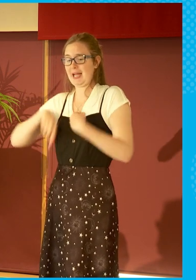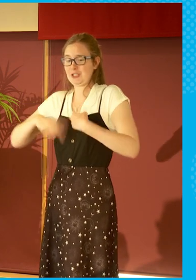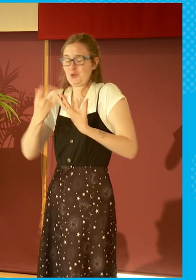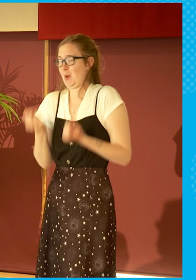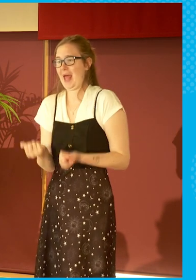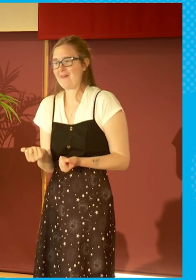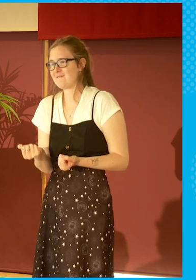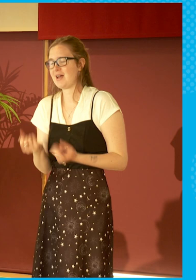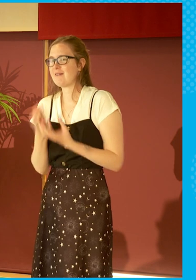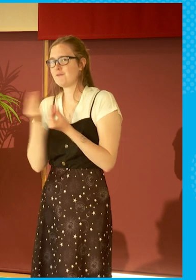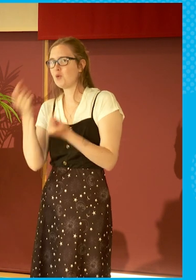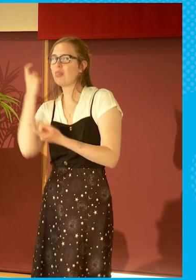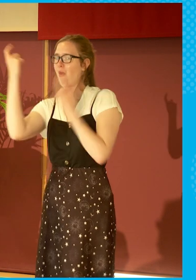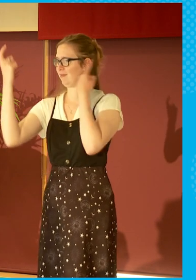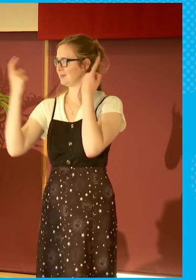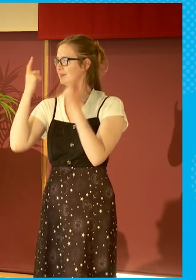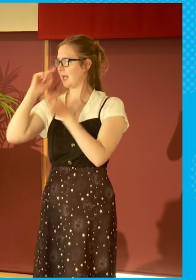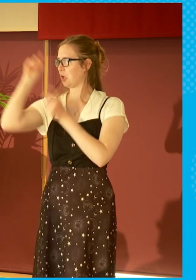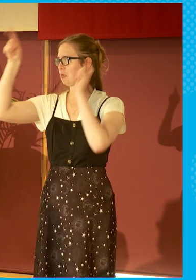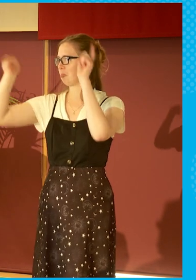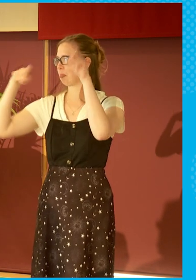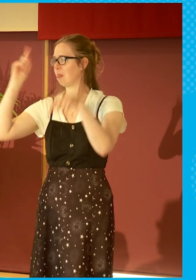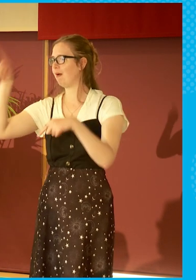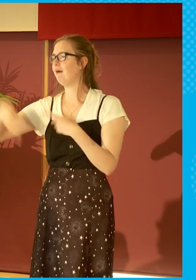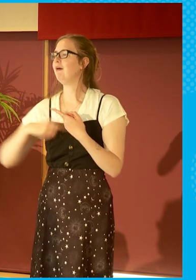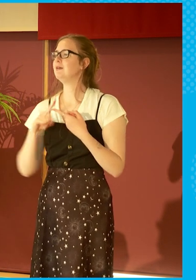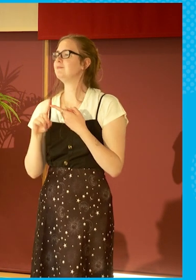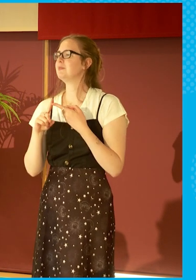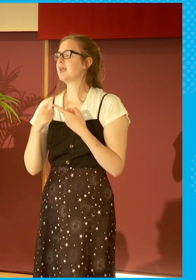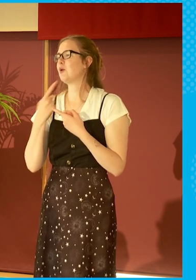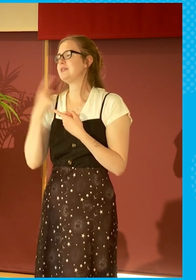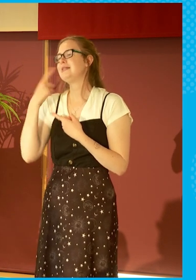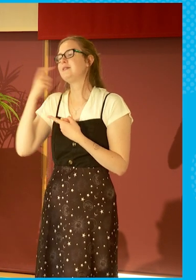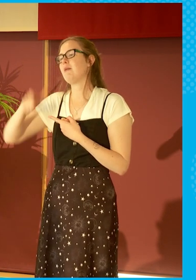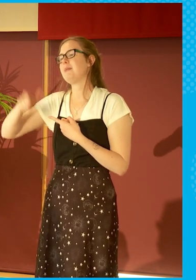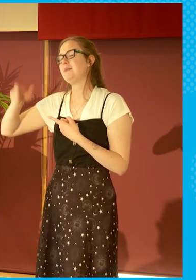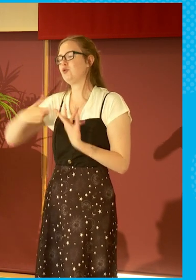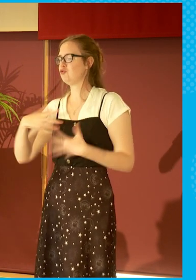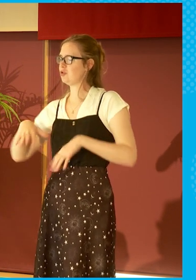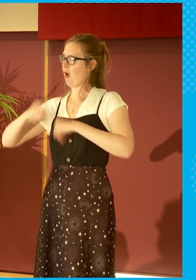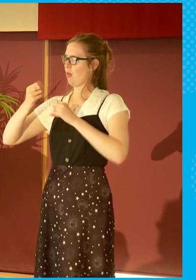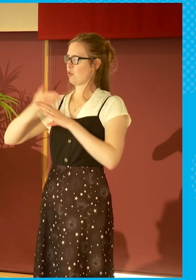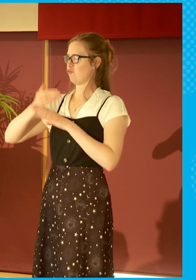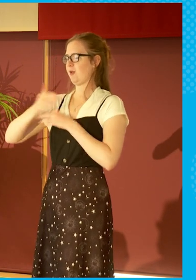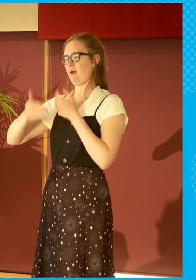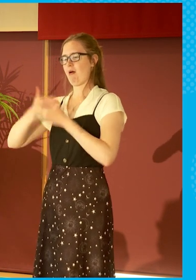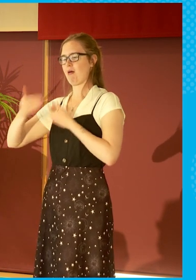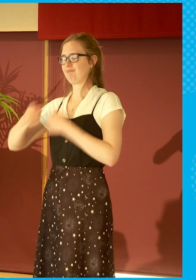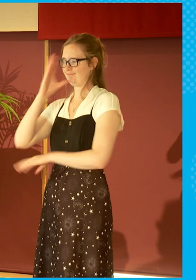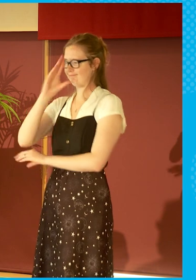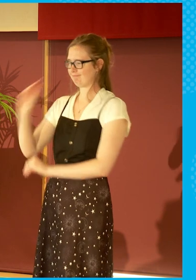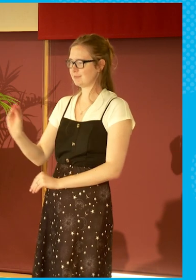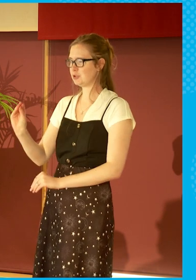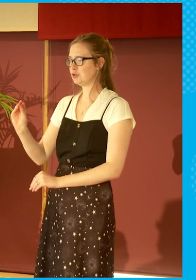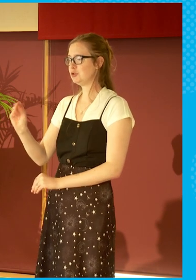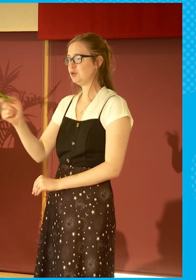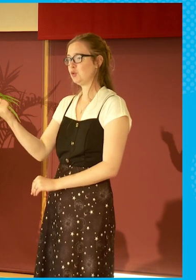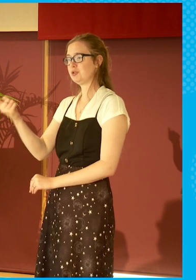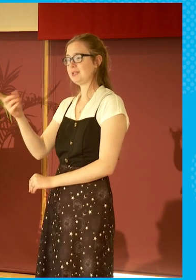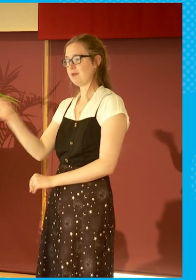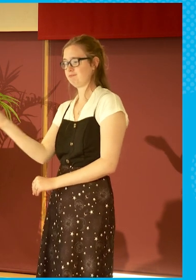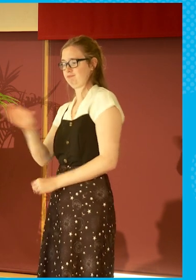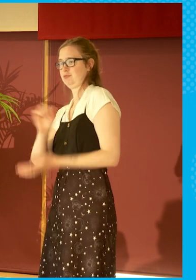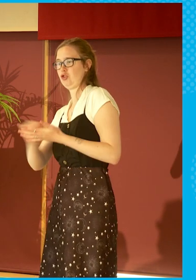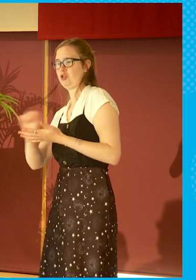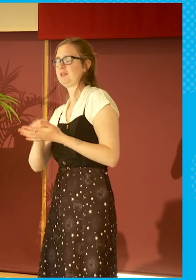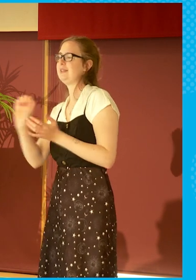I've got a couple of thoughts on it. I always say to young people setting out, you know, you bring yourself to journalism. Yes, you have to